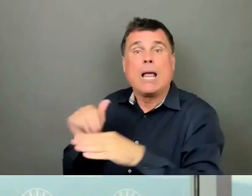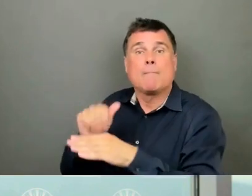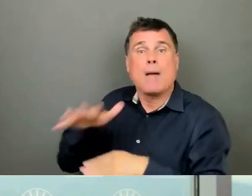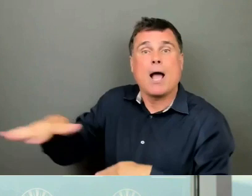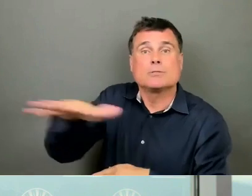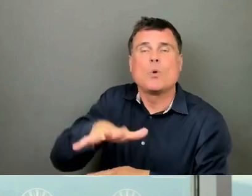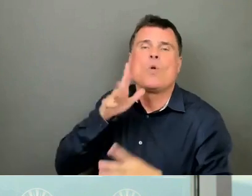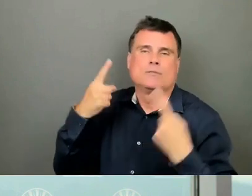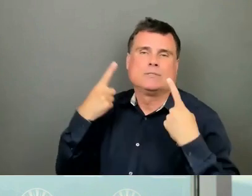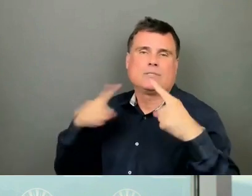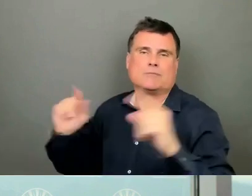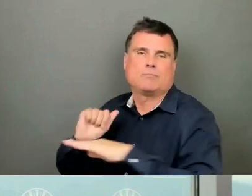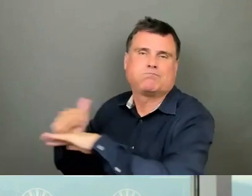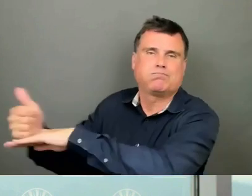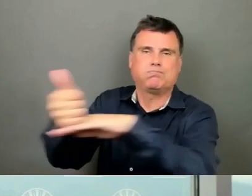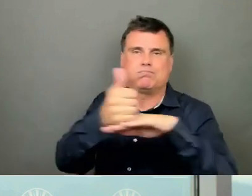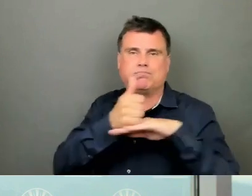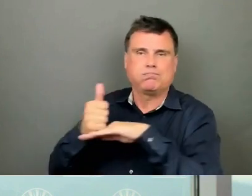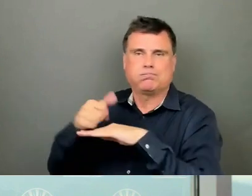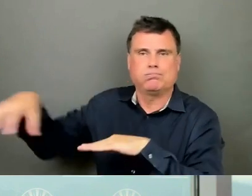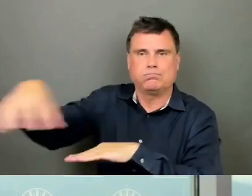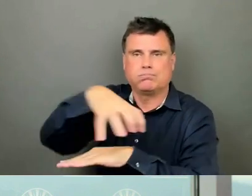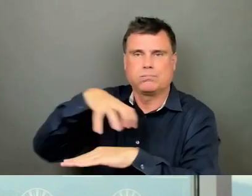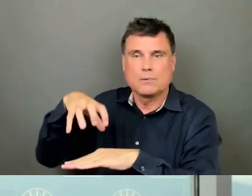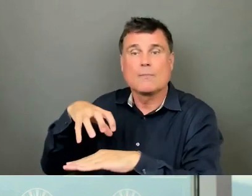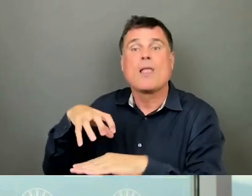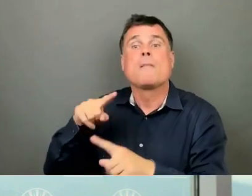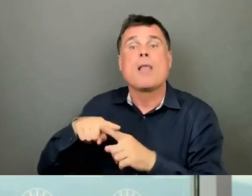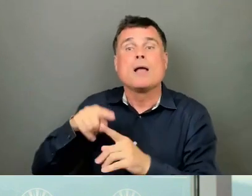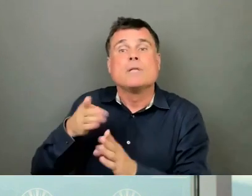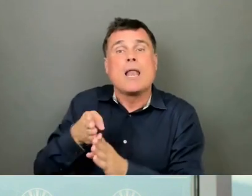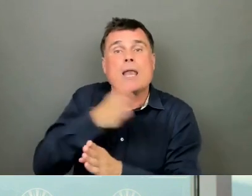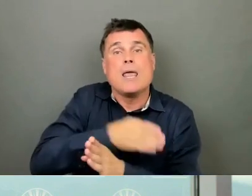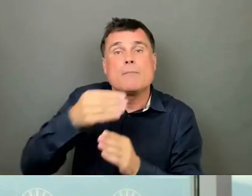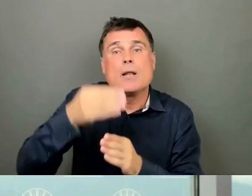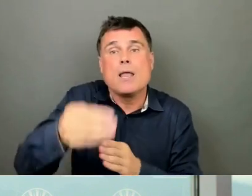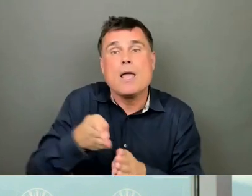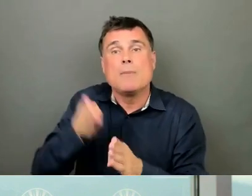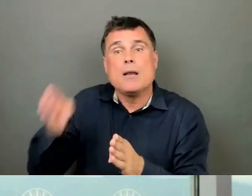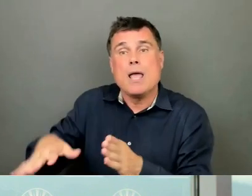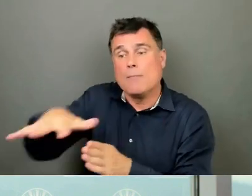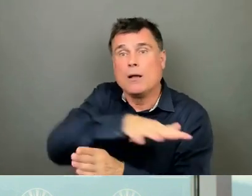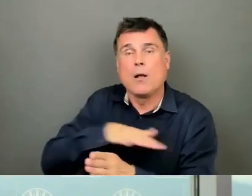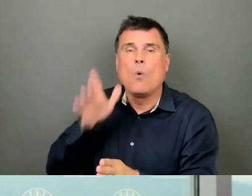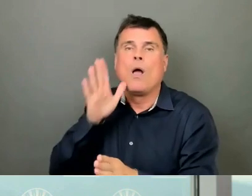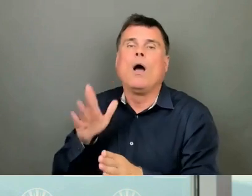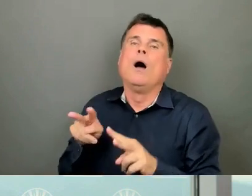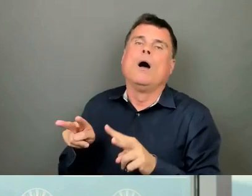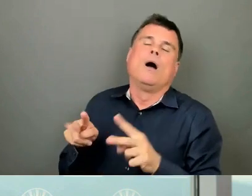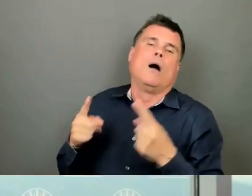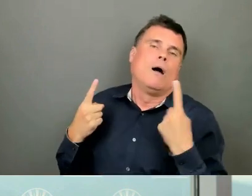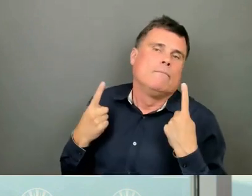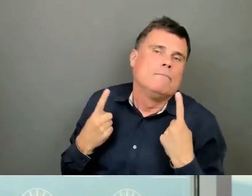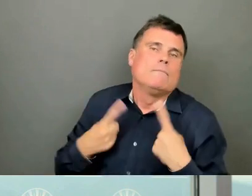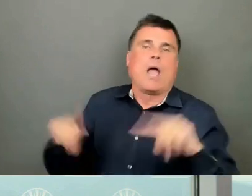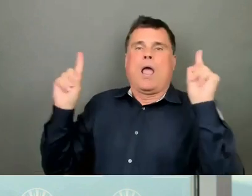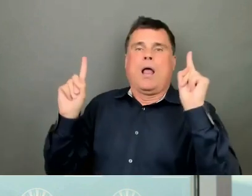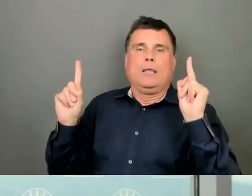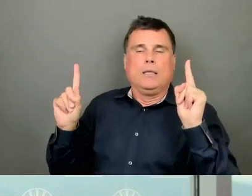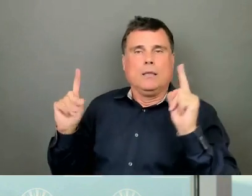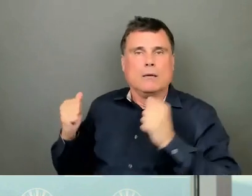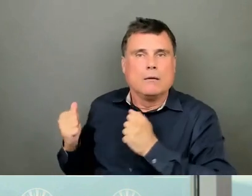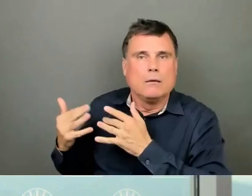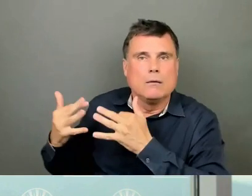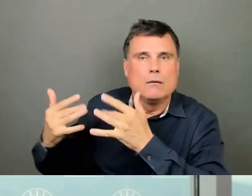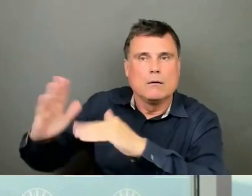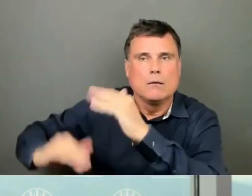I hope this announcement gives hope to Little Mountain's neighbours that this long, sad saga is drawing to a close. And also gives hope to the